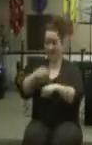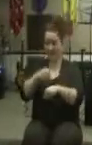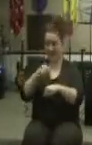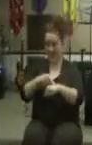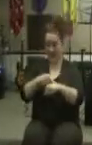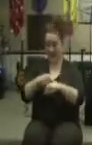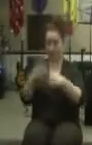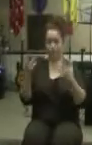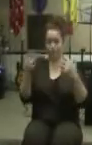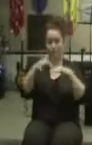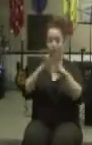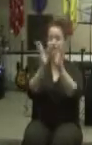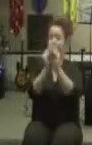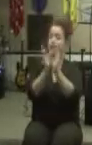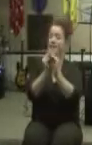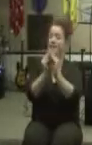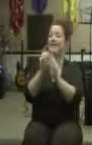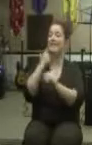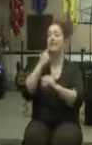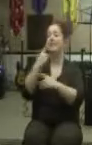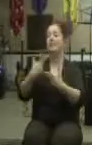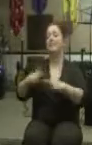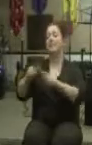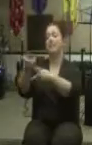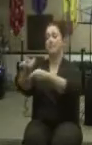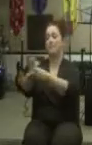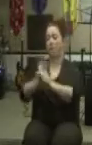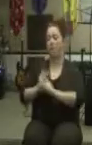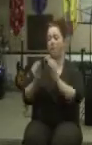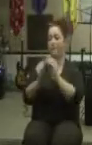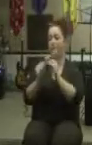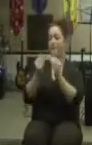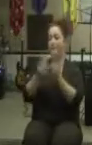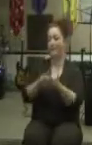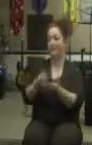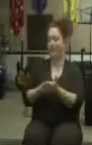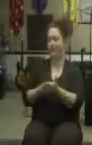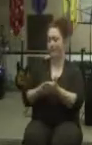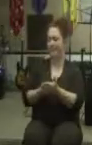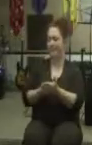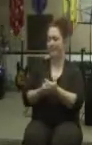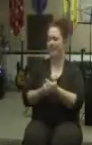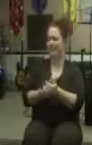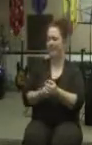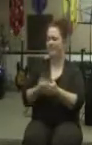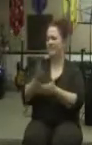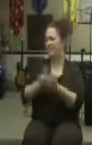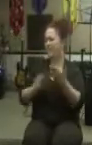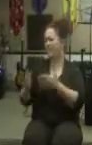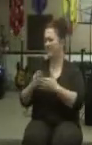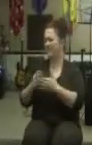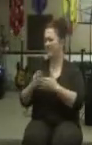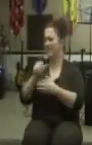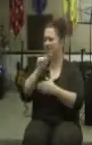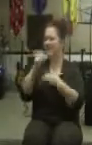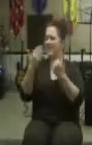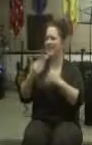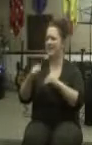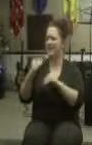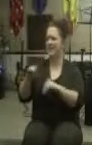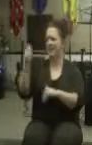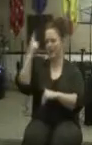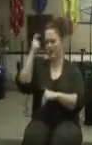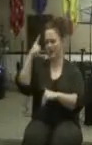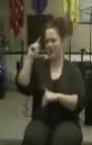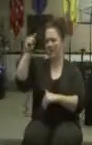And every time they have a session, let's borrow more money. Now, for the rest of us, we have little understanding of what